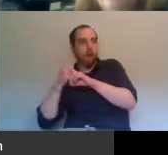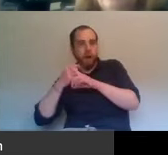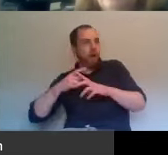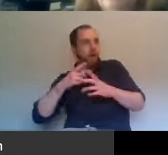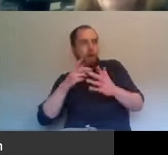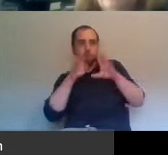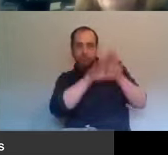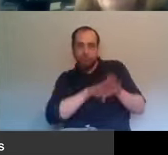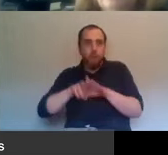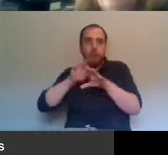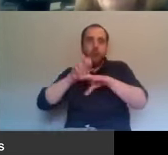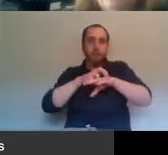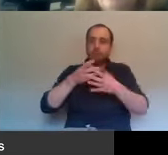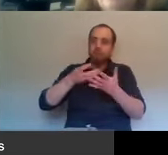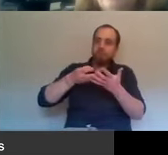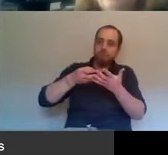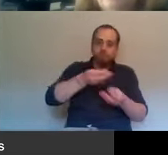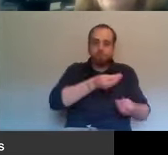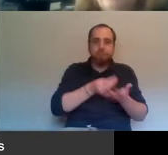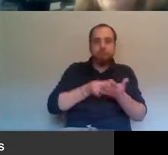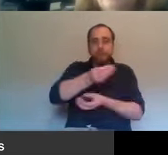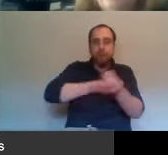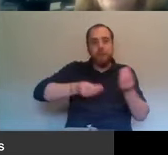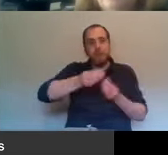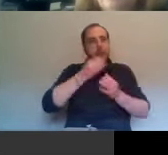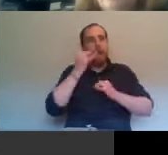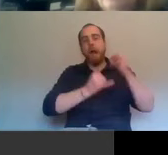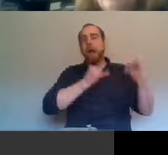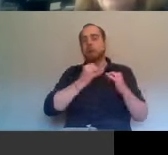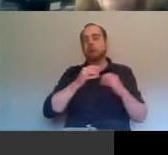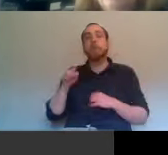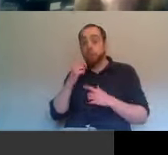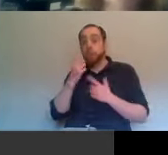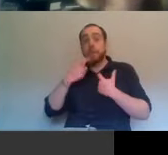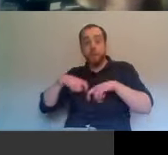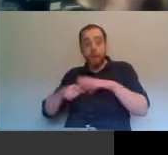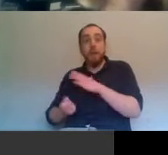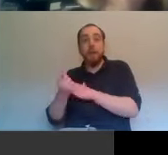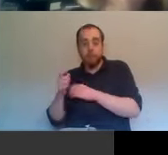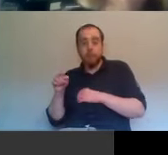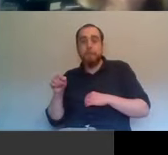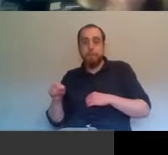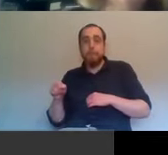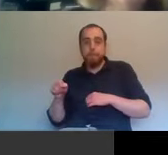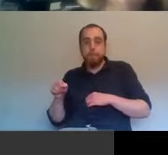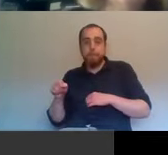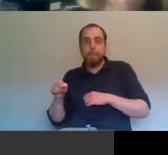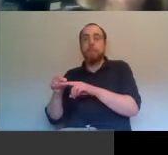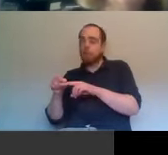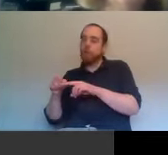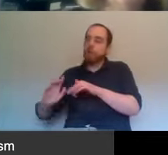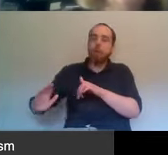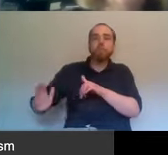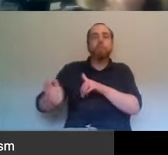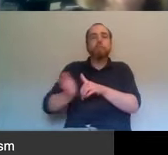still happen within unionism, that people say, uh, you know, it's all the fault of the, the original sin of the Good